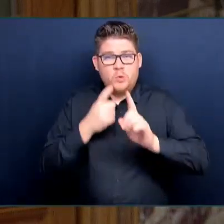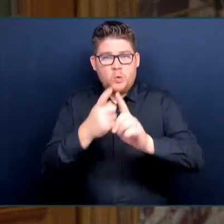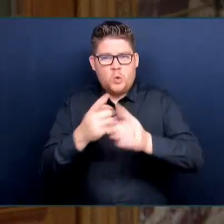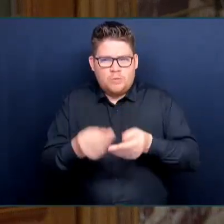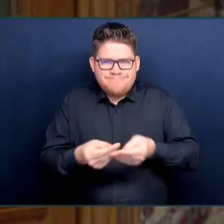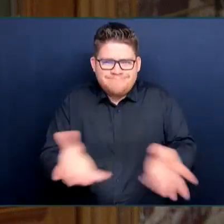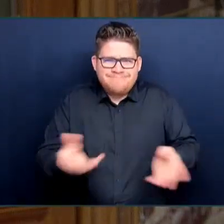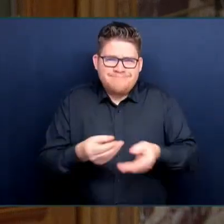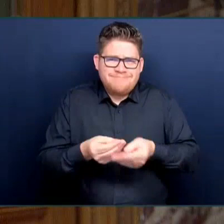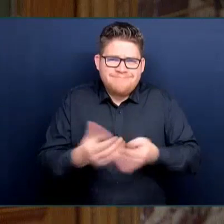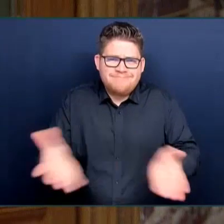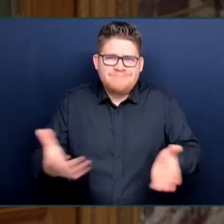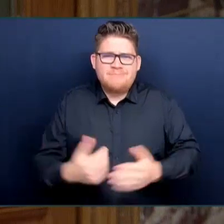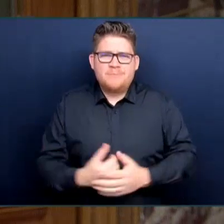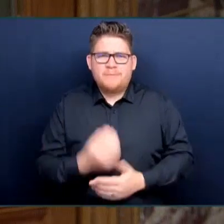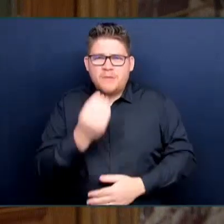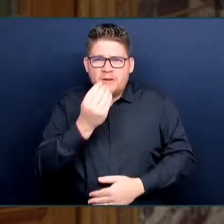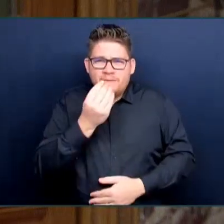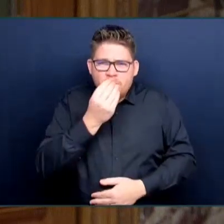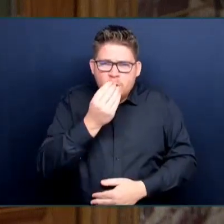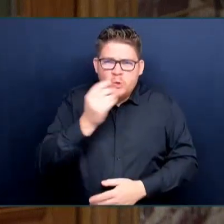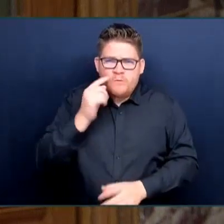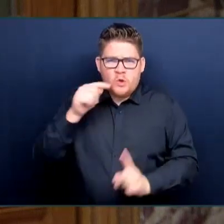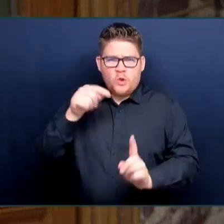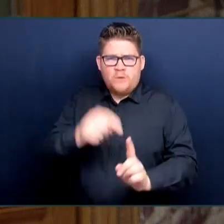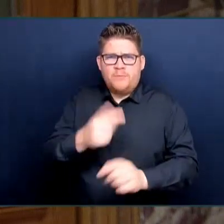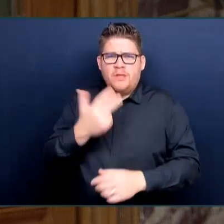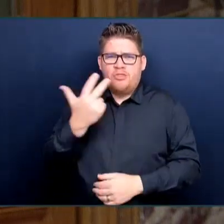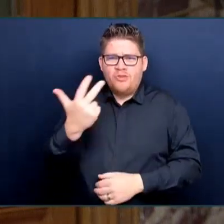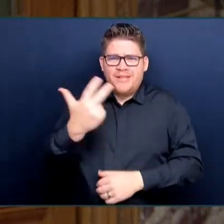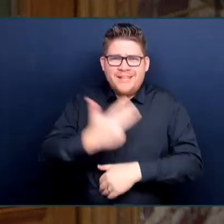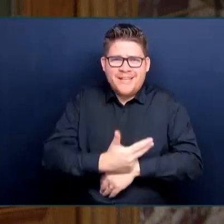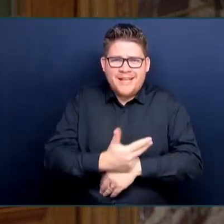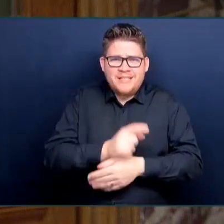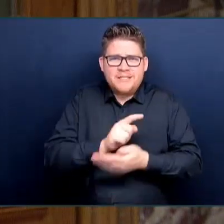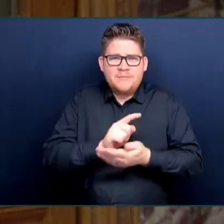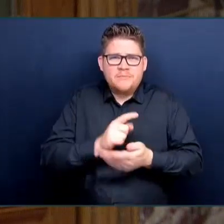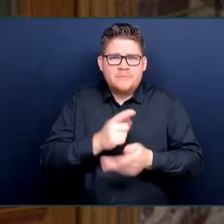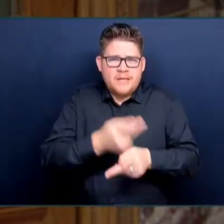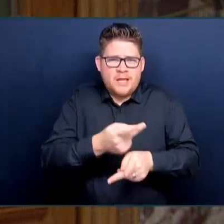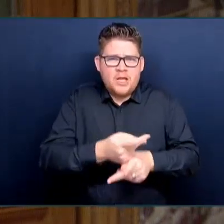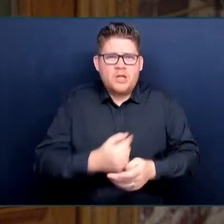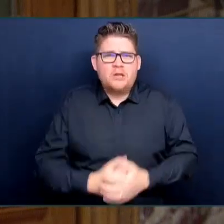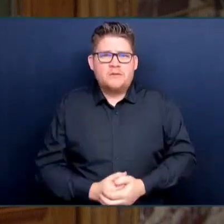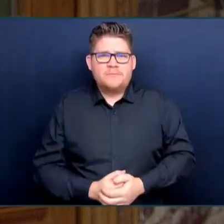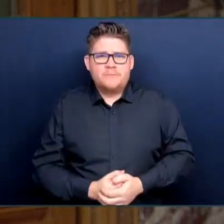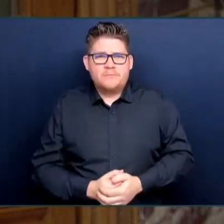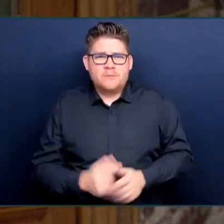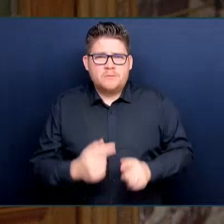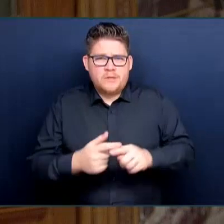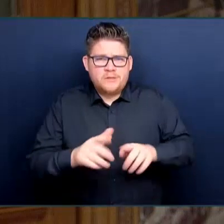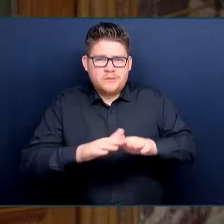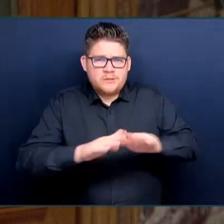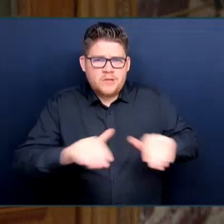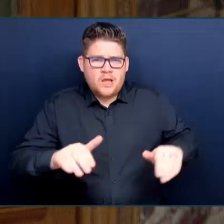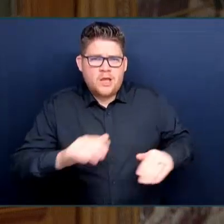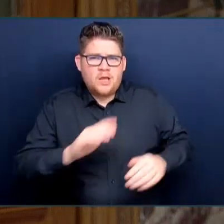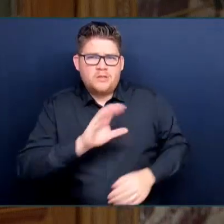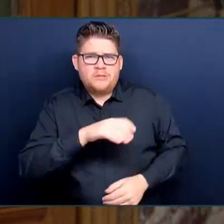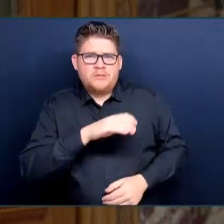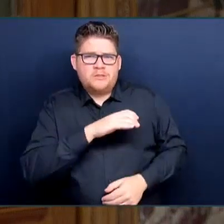the maternity clinic at Cowichan District Hospital are served by the donor-funded non-profit, with several others on the waitlist.